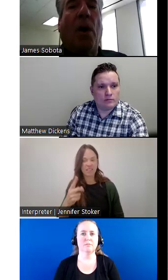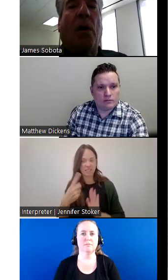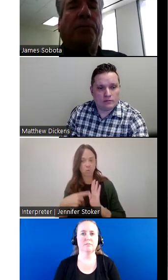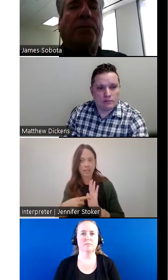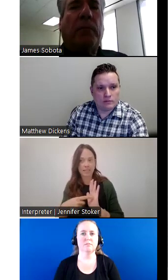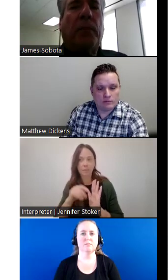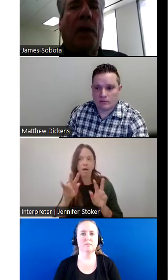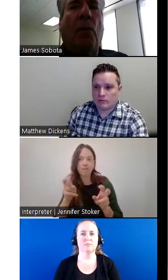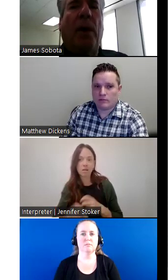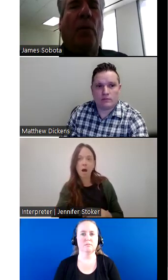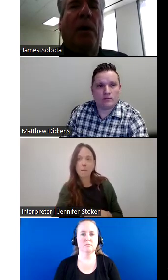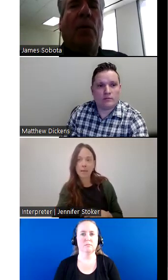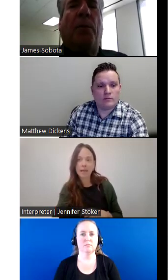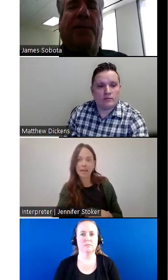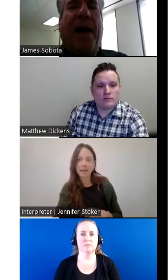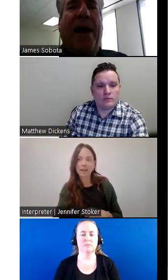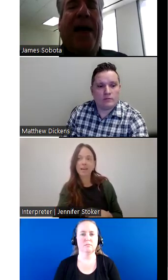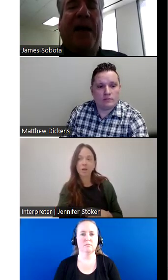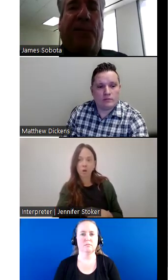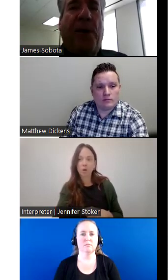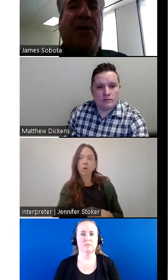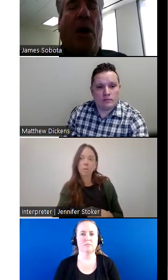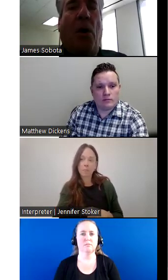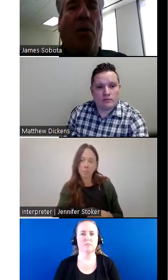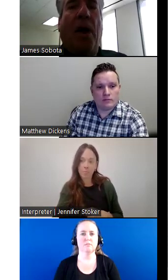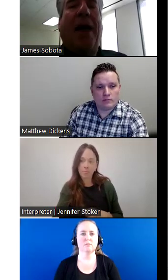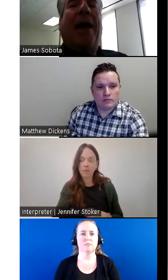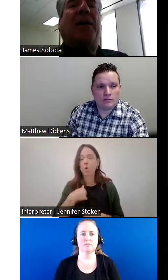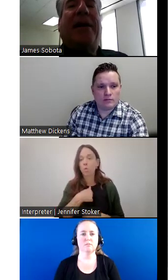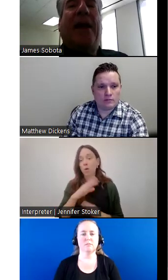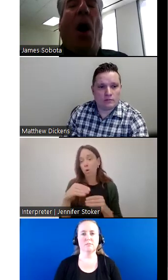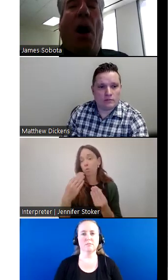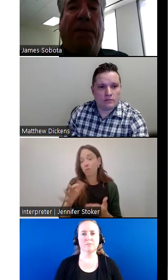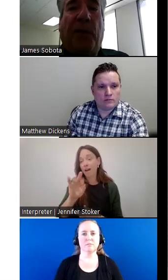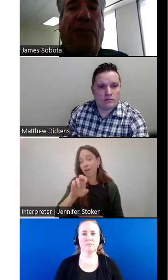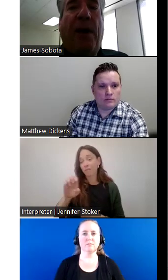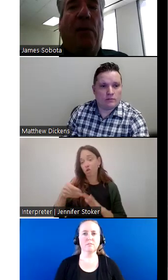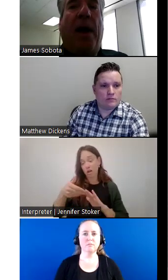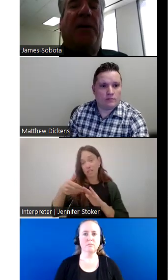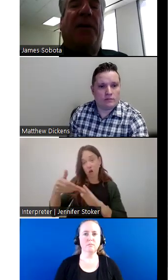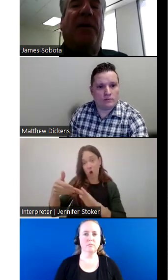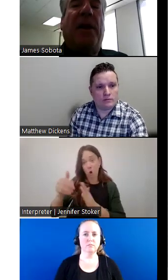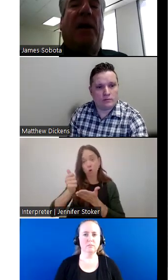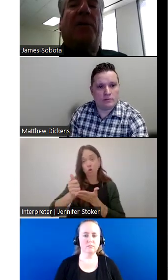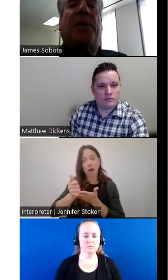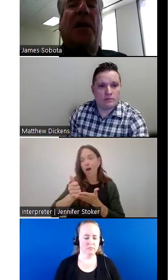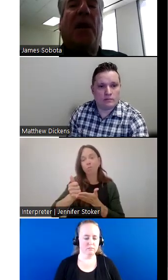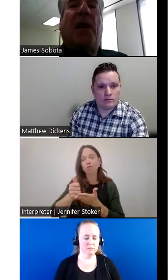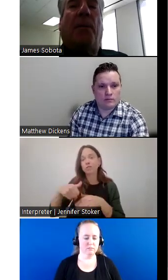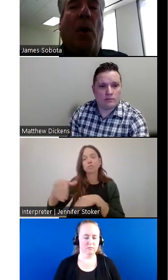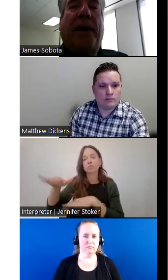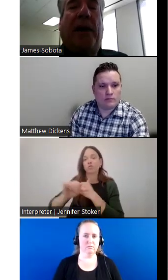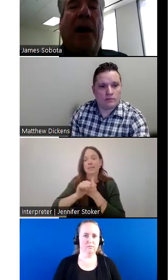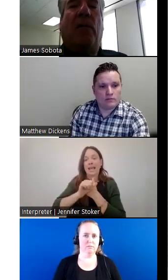where we will provide a free tow to get off of the freeway to the nearest